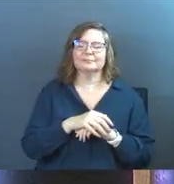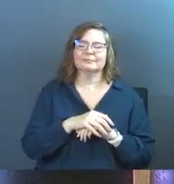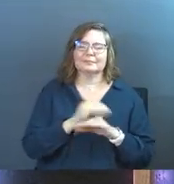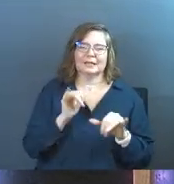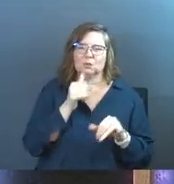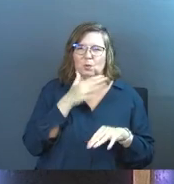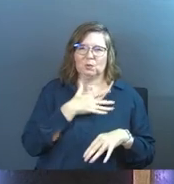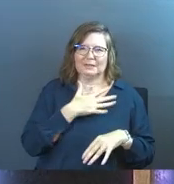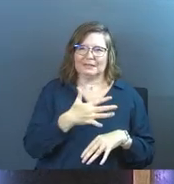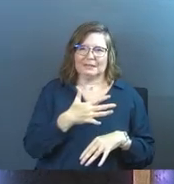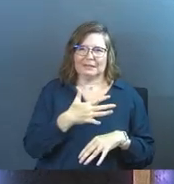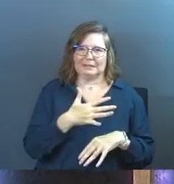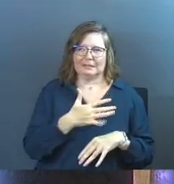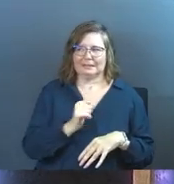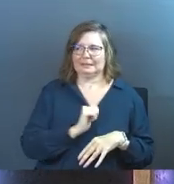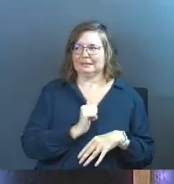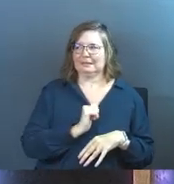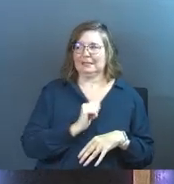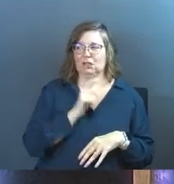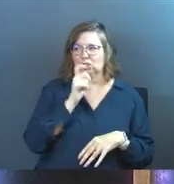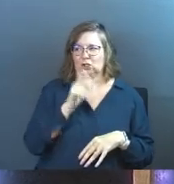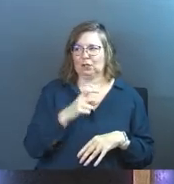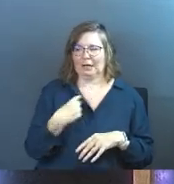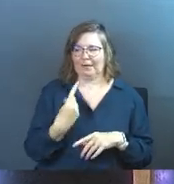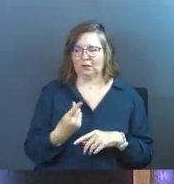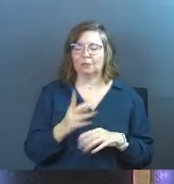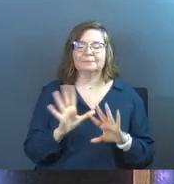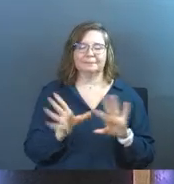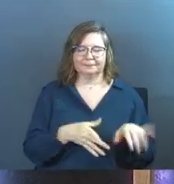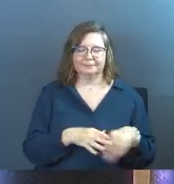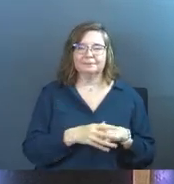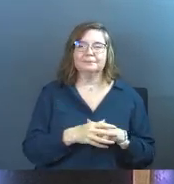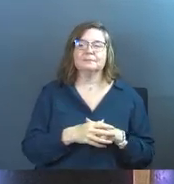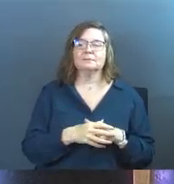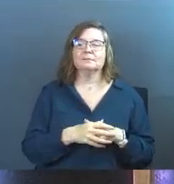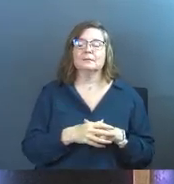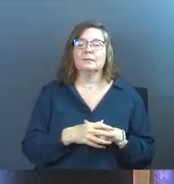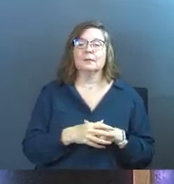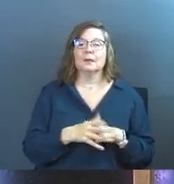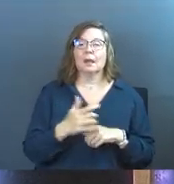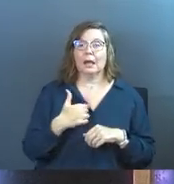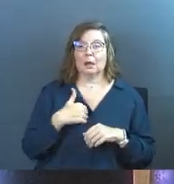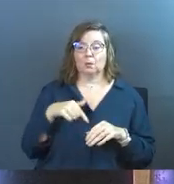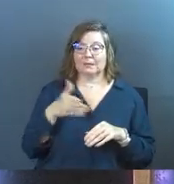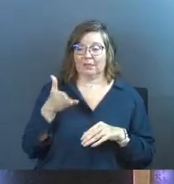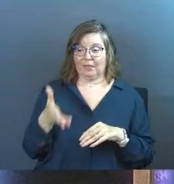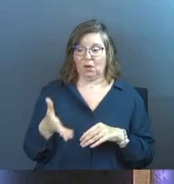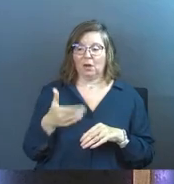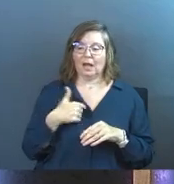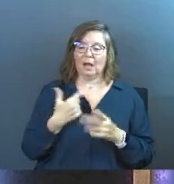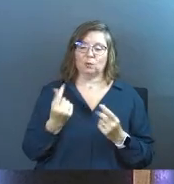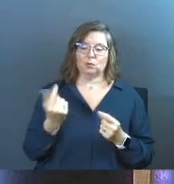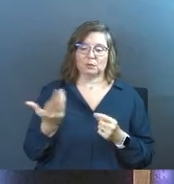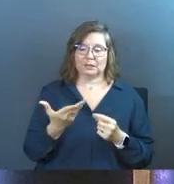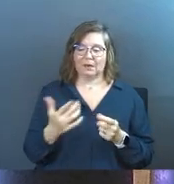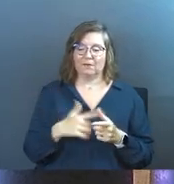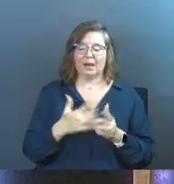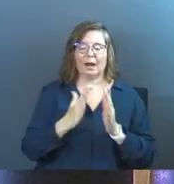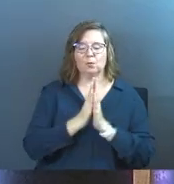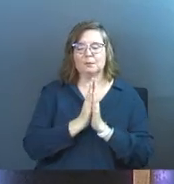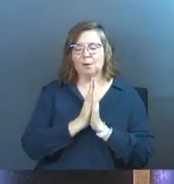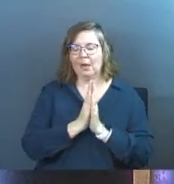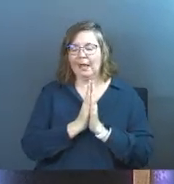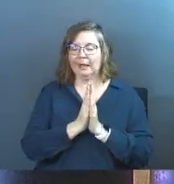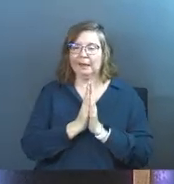I still don't sing solos and shouldn't ever. But anyway, so I was in there and I was doing stuff and I was